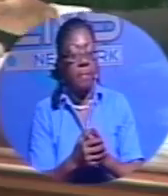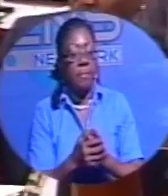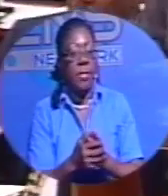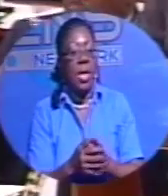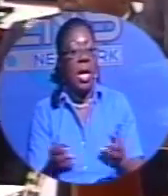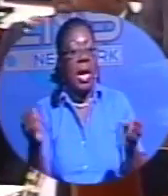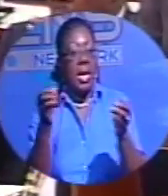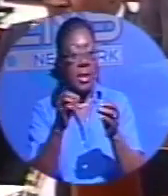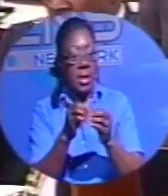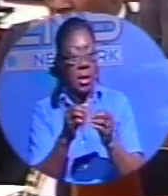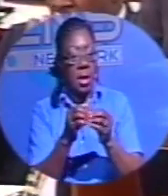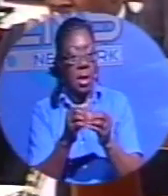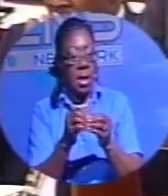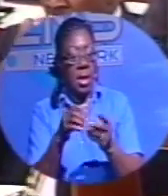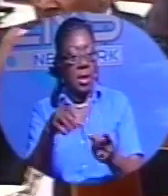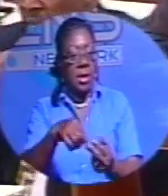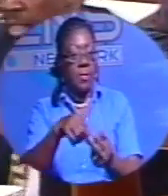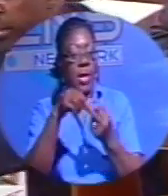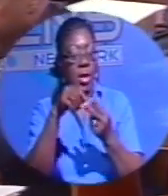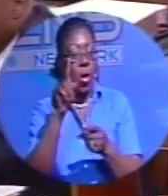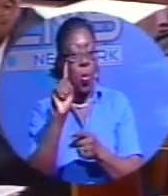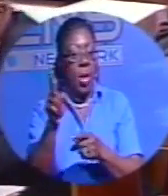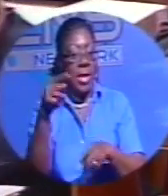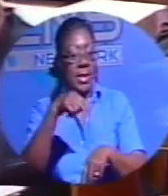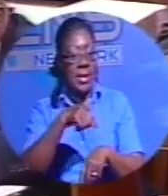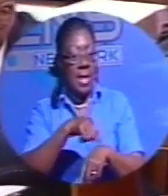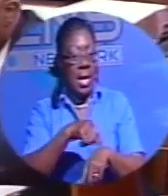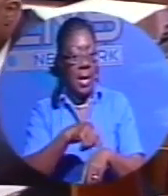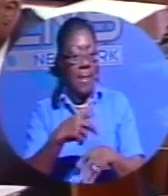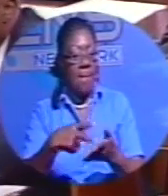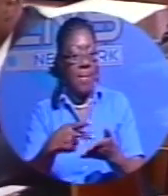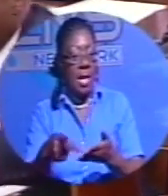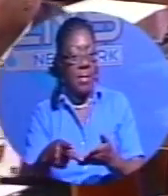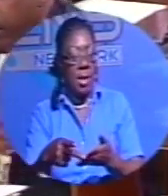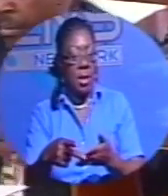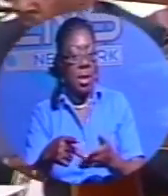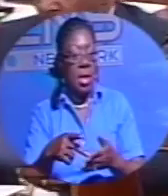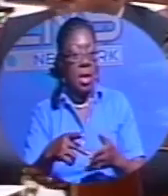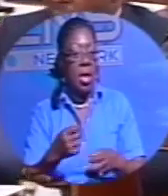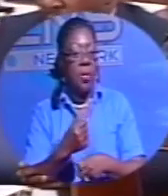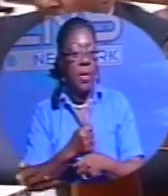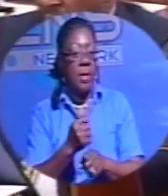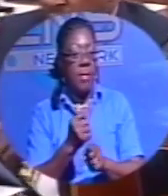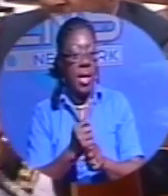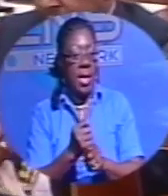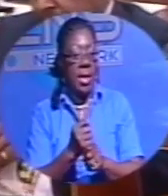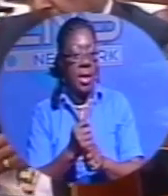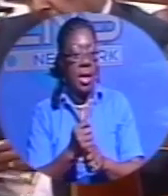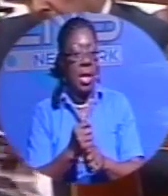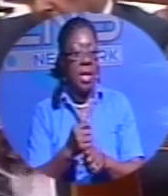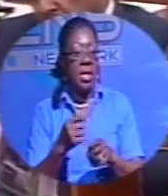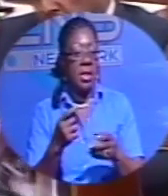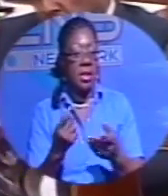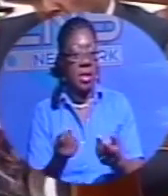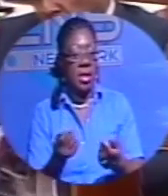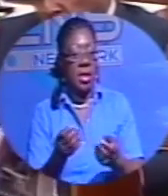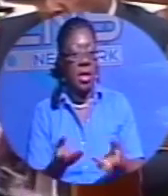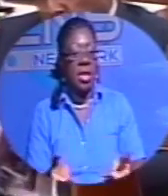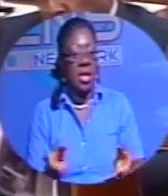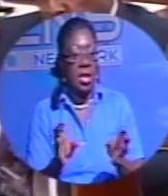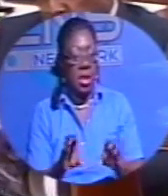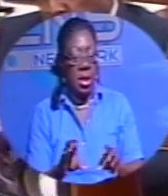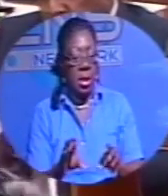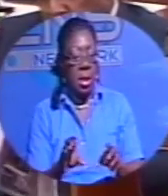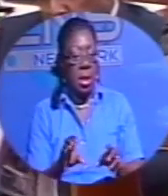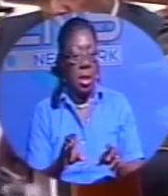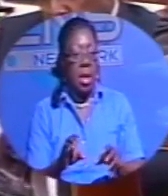Additionally, special one-time incentive payments could be made under certain conditions. The